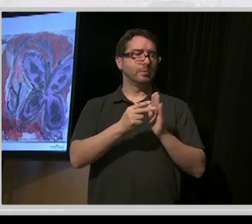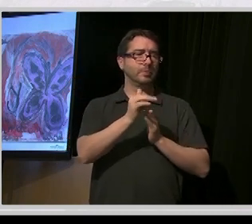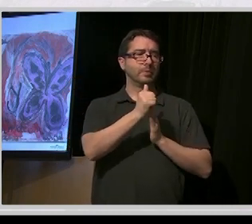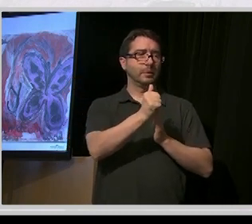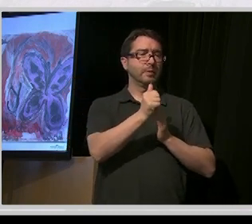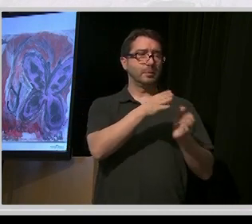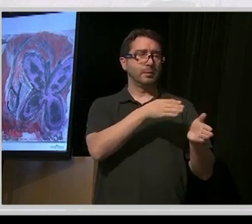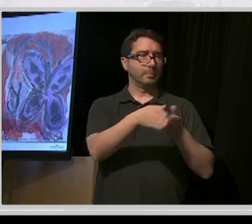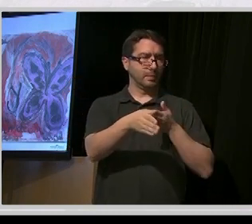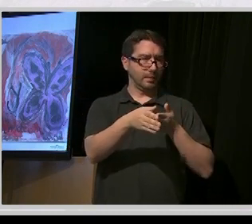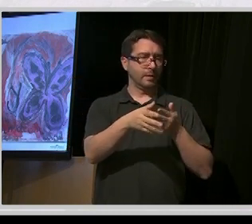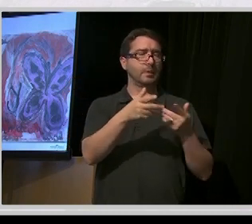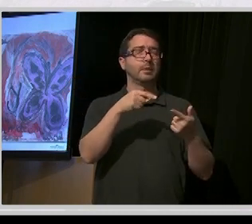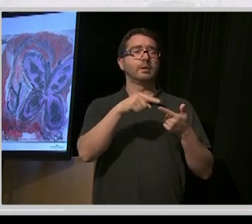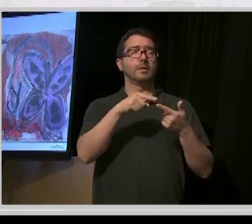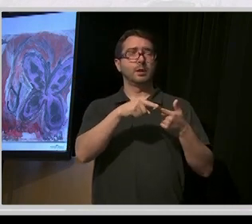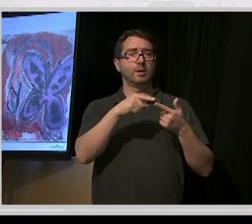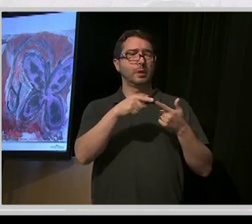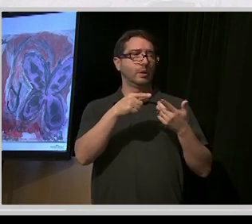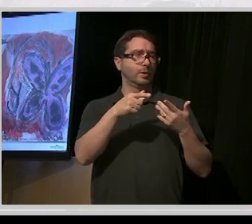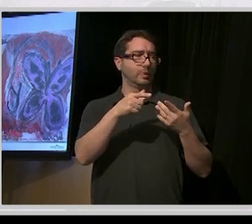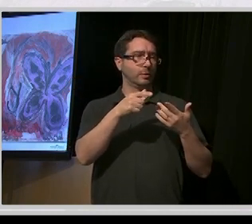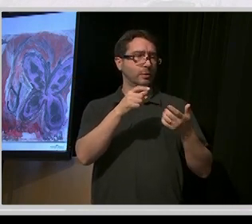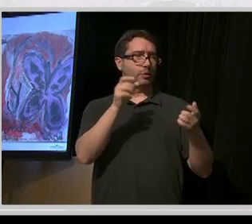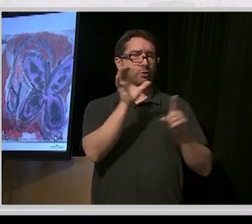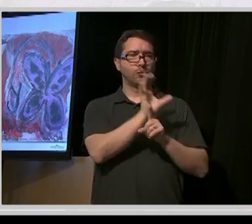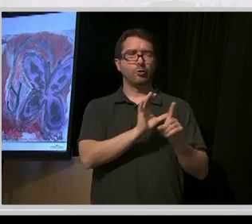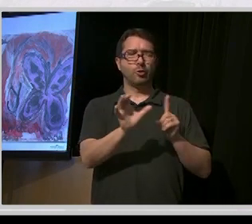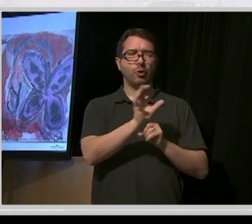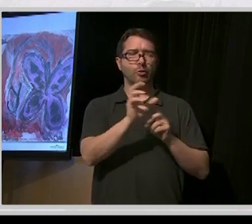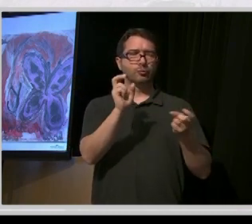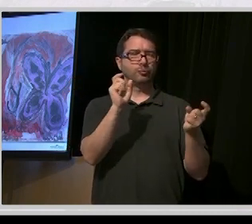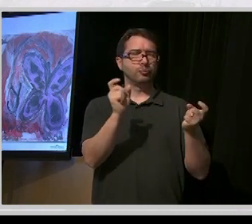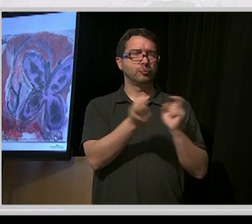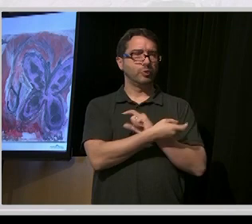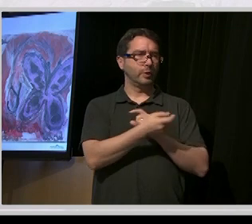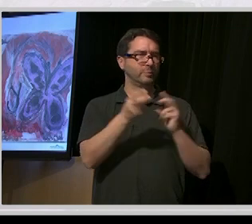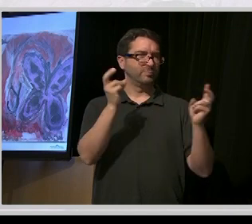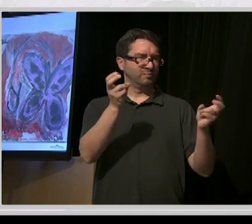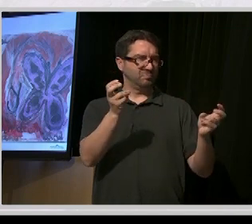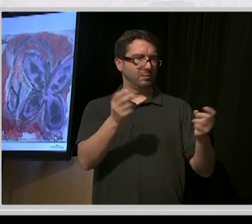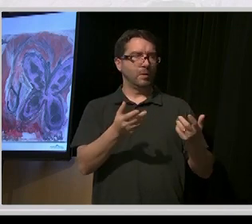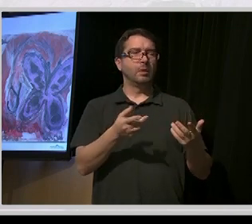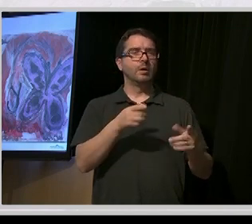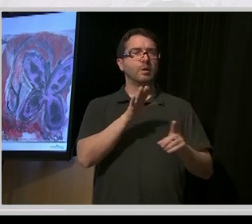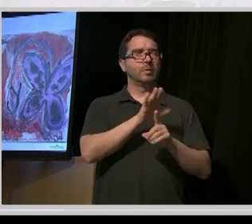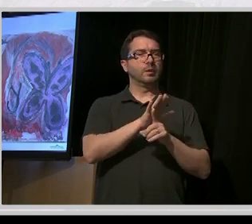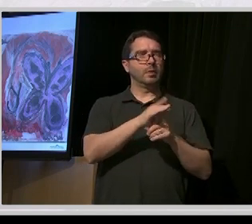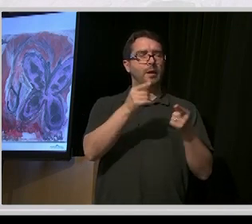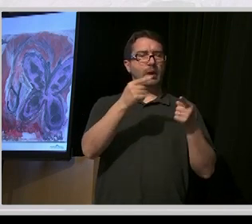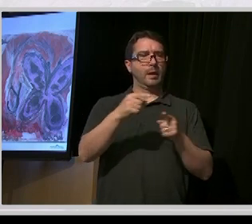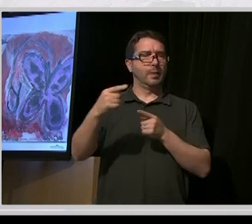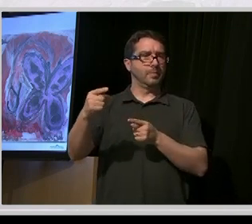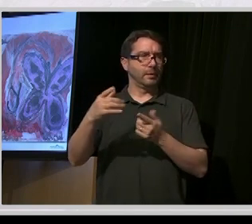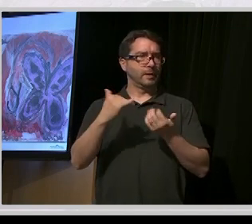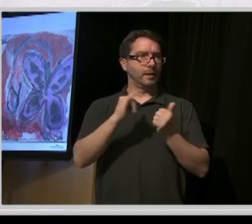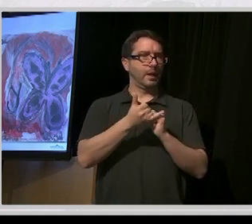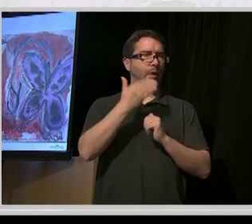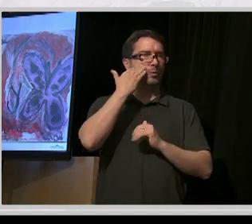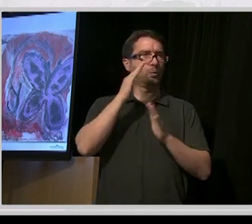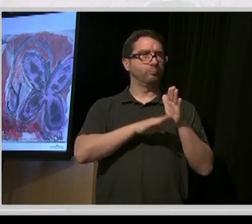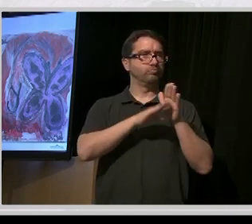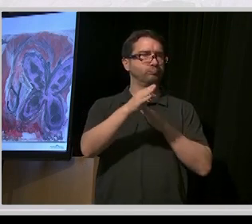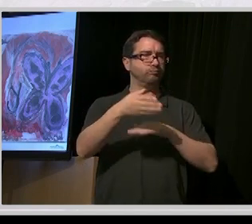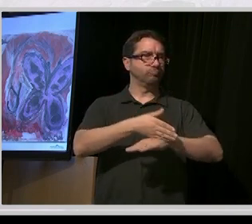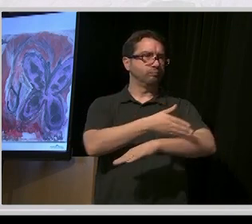for cultural change and conferences like this. We're able to talk about what's happening and about progress. And Lorna